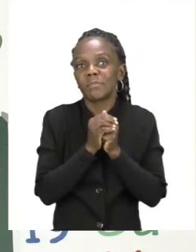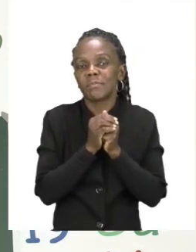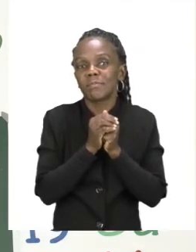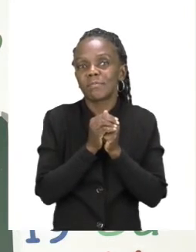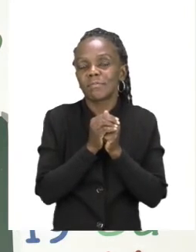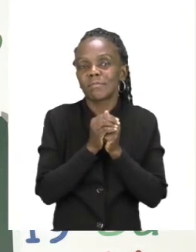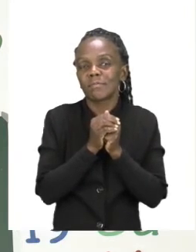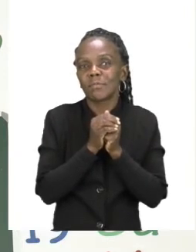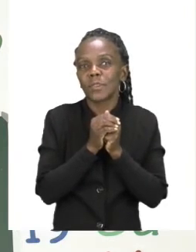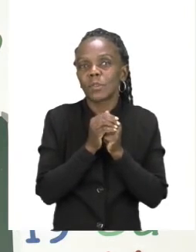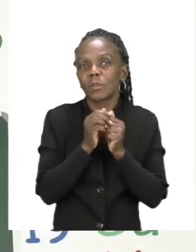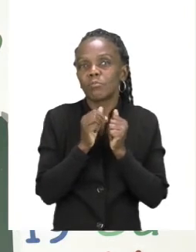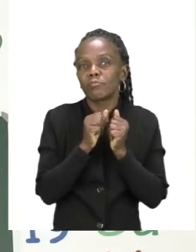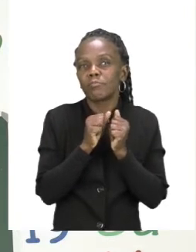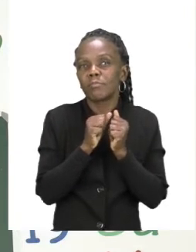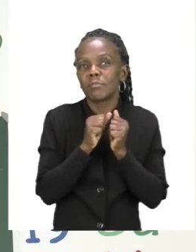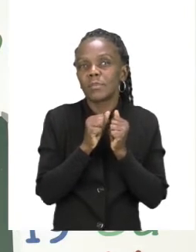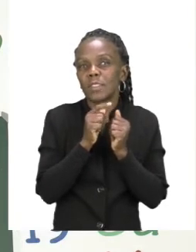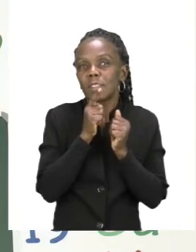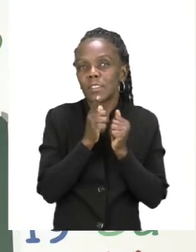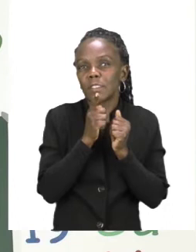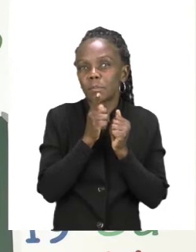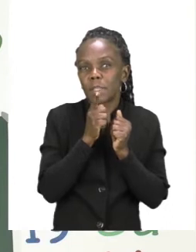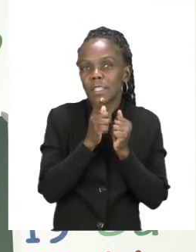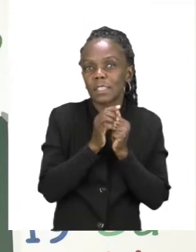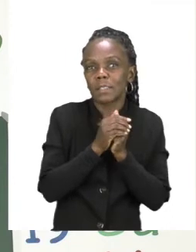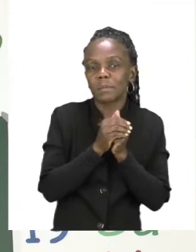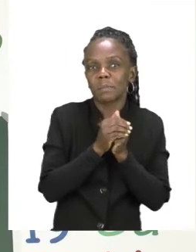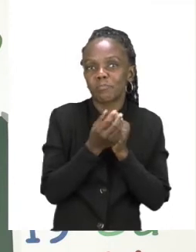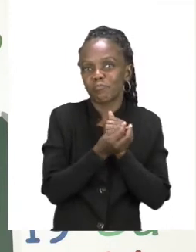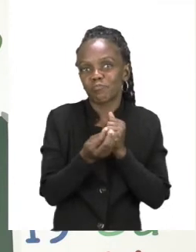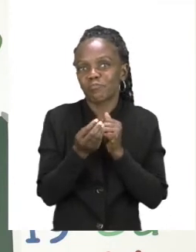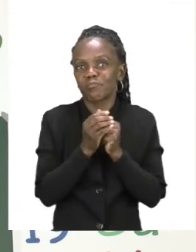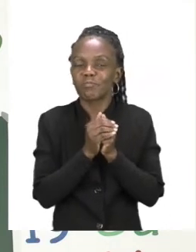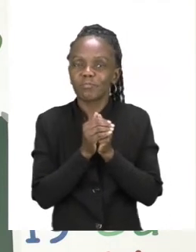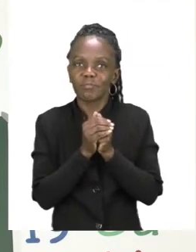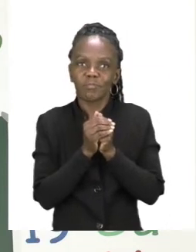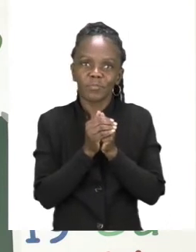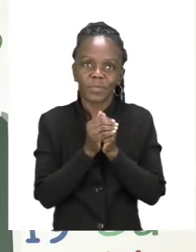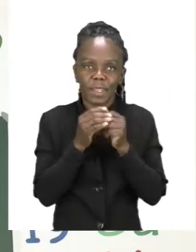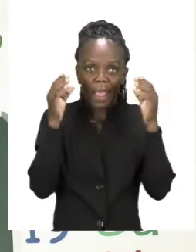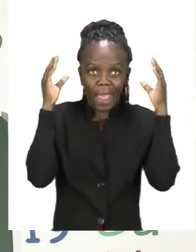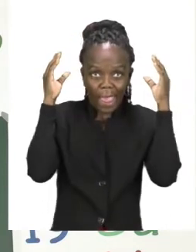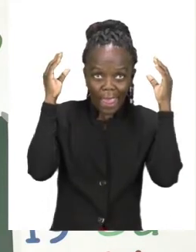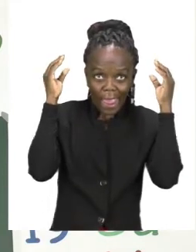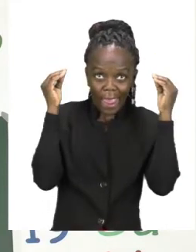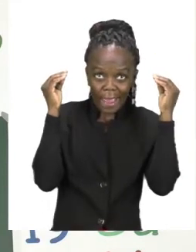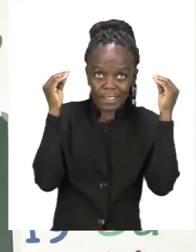Hashtag. So we have three things so far. We have a hat,